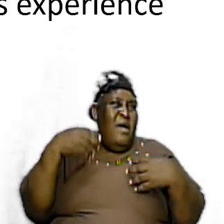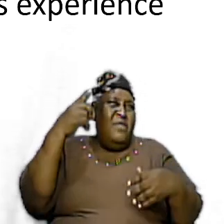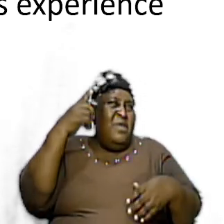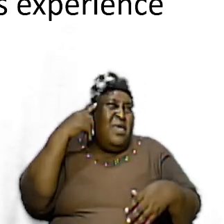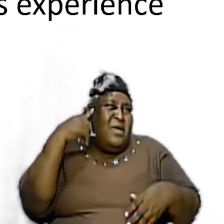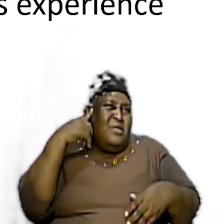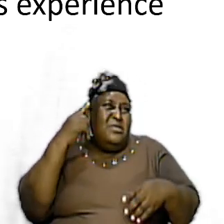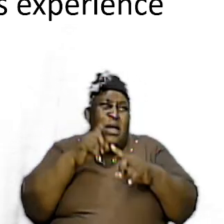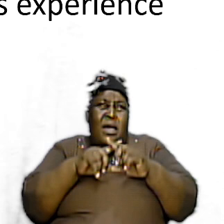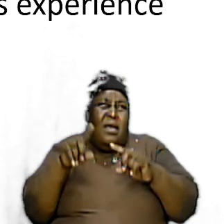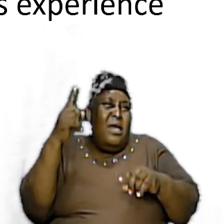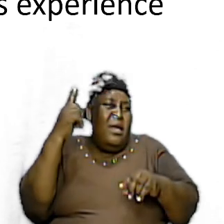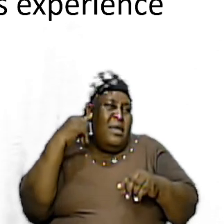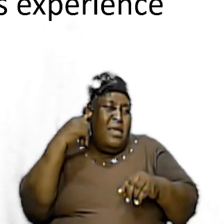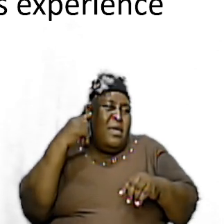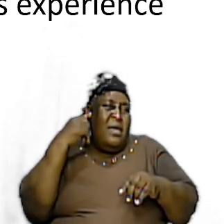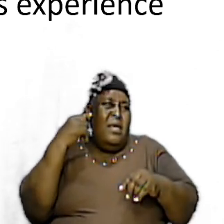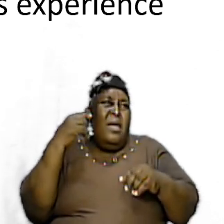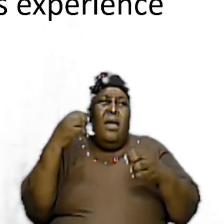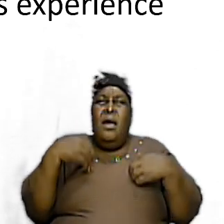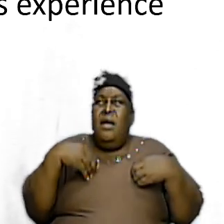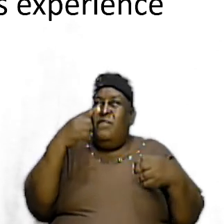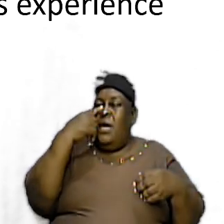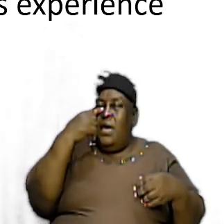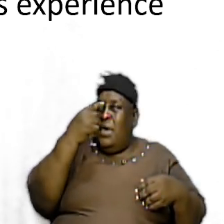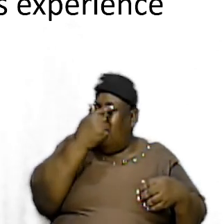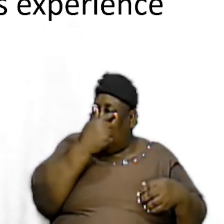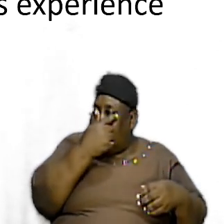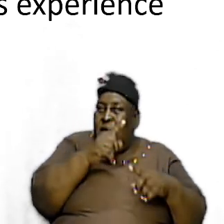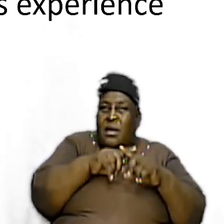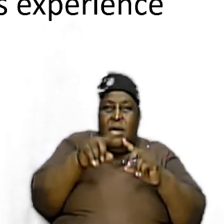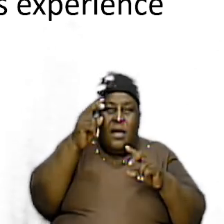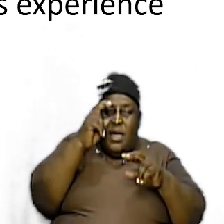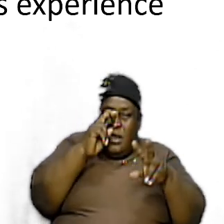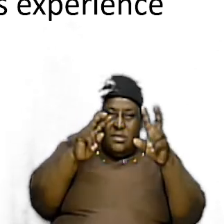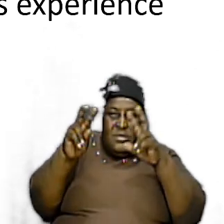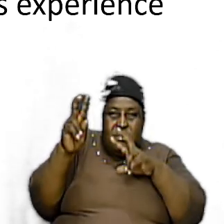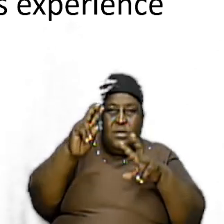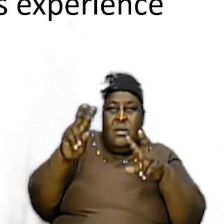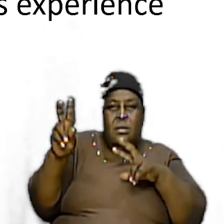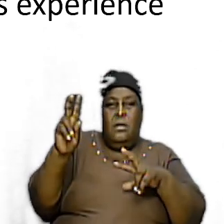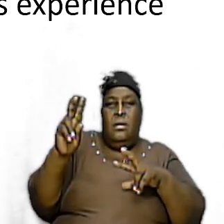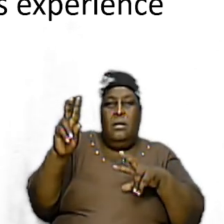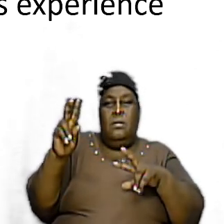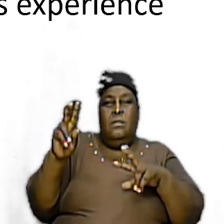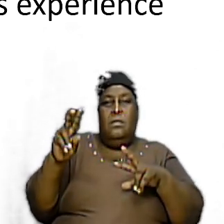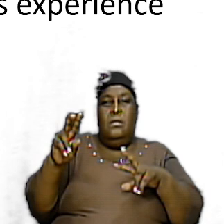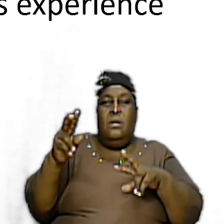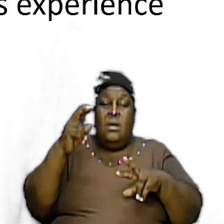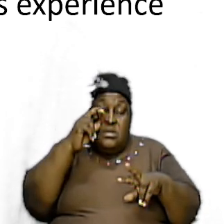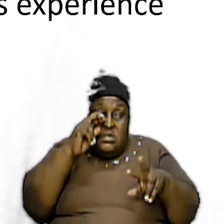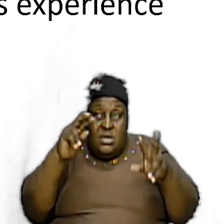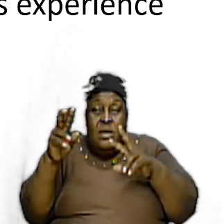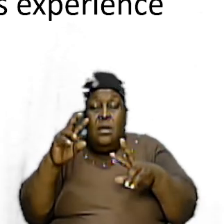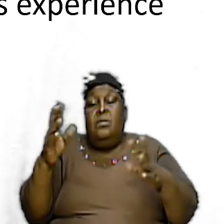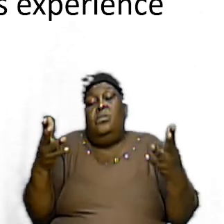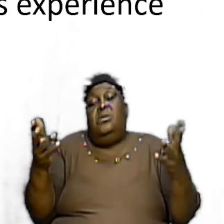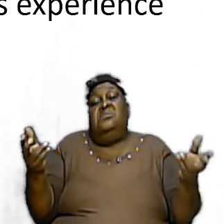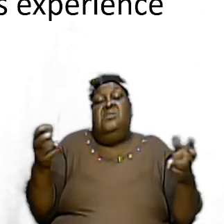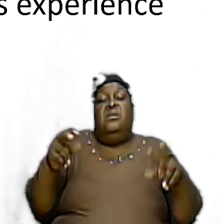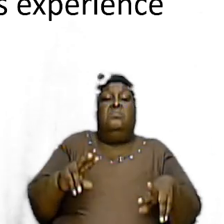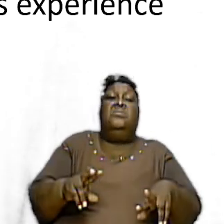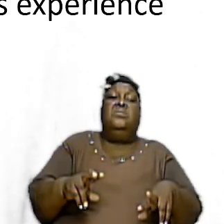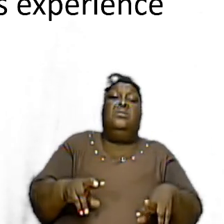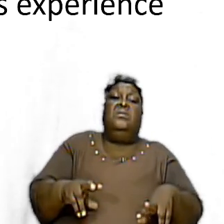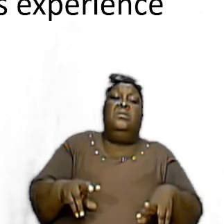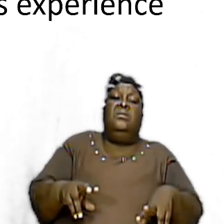eyes but cannot see I want us brethren beloved to be very discerning look at what we are saying see what is happening and just